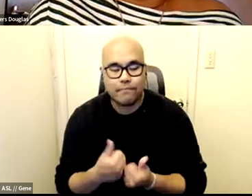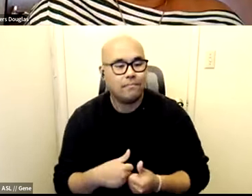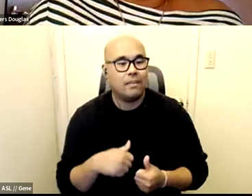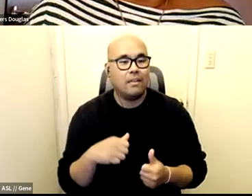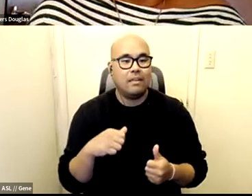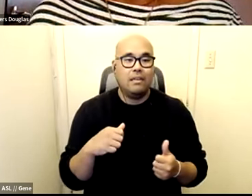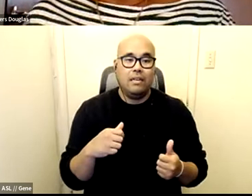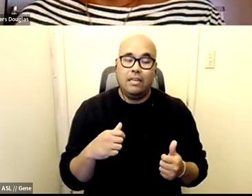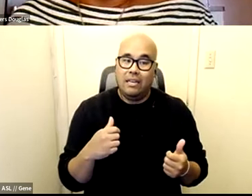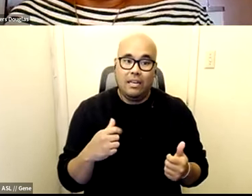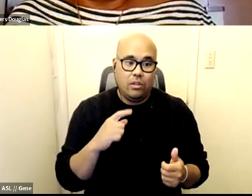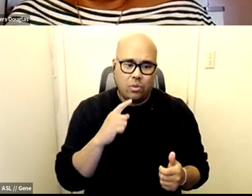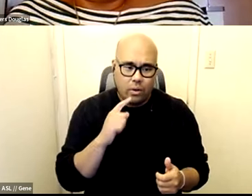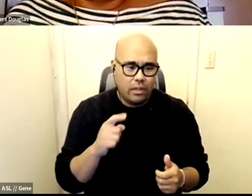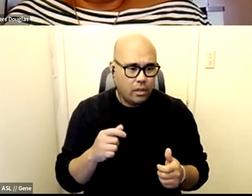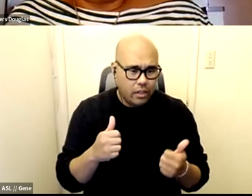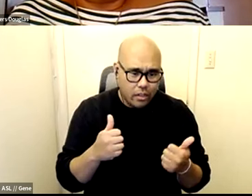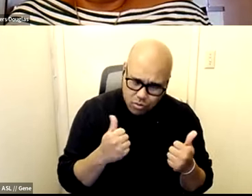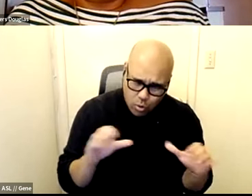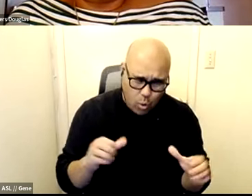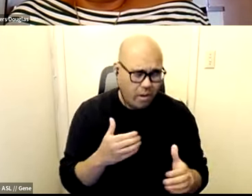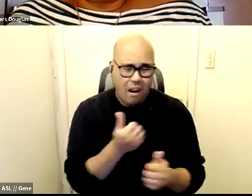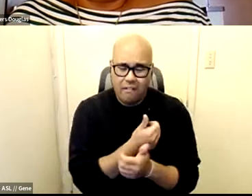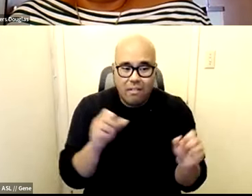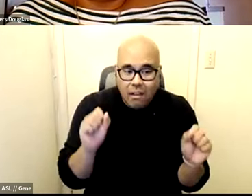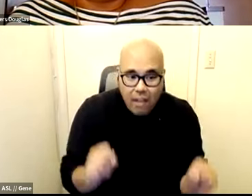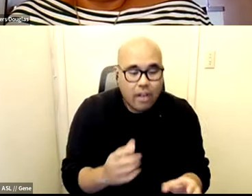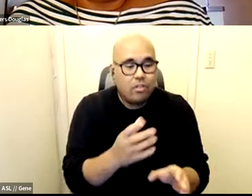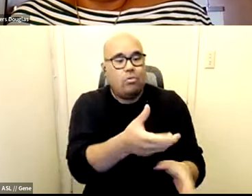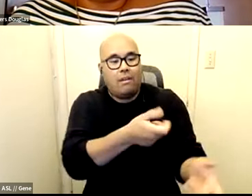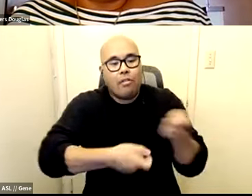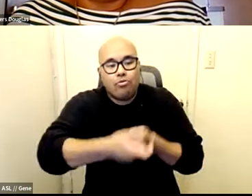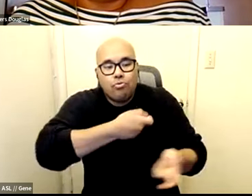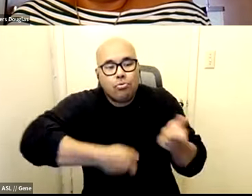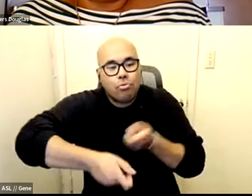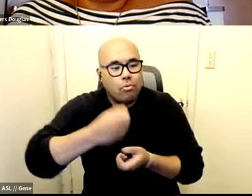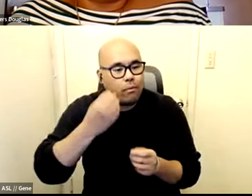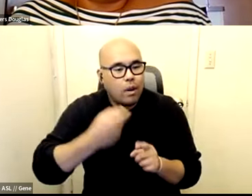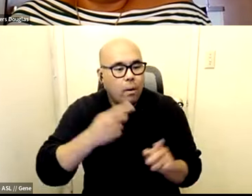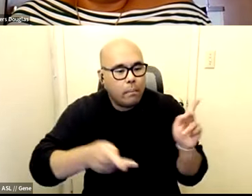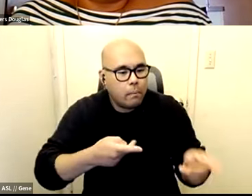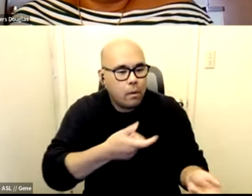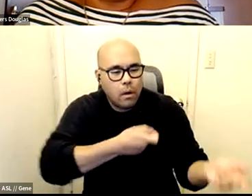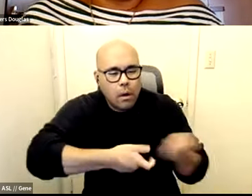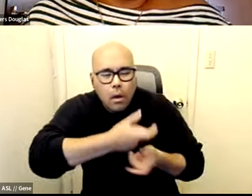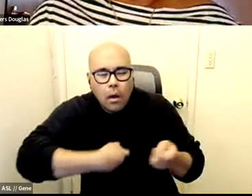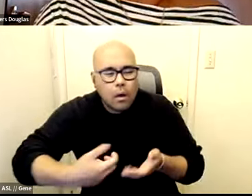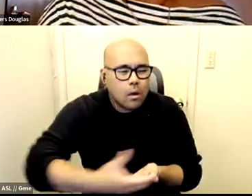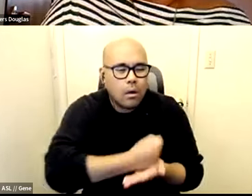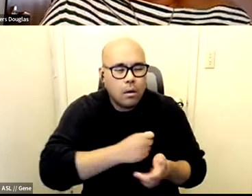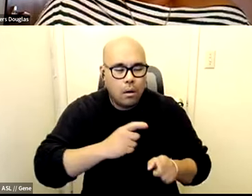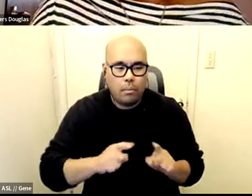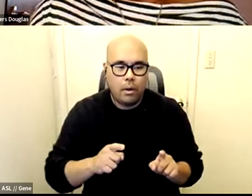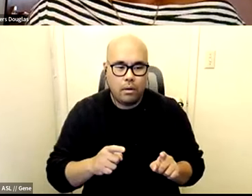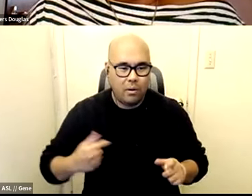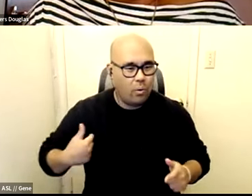to get data and personal data about people but so much of it is dancing around the fact that we we actually have like the